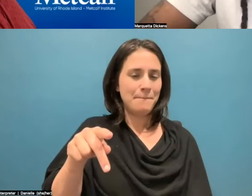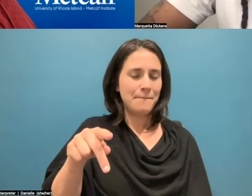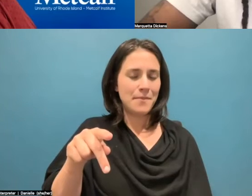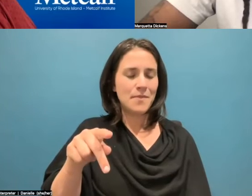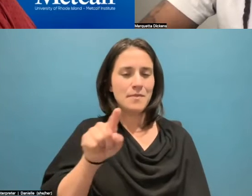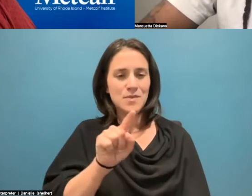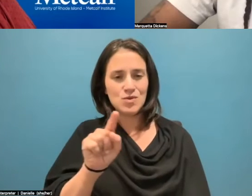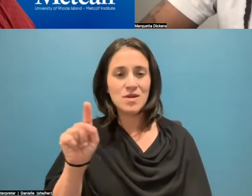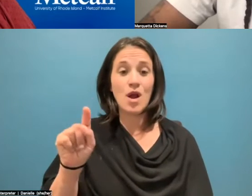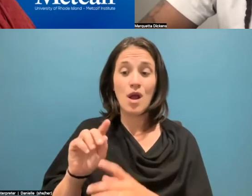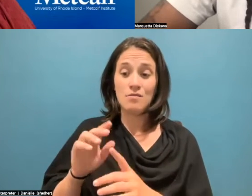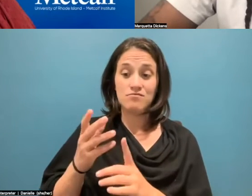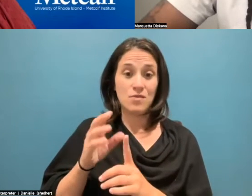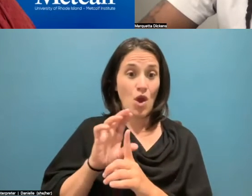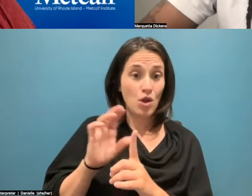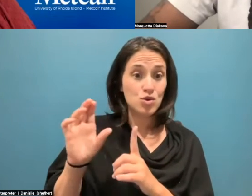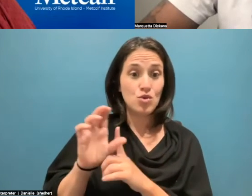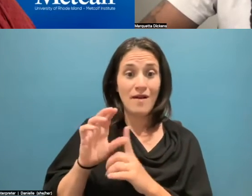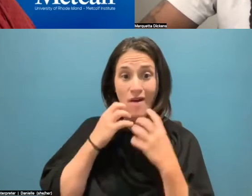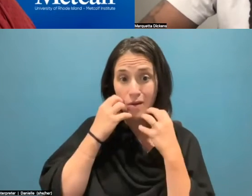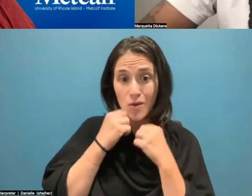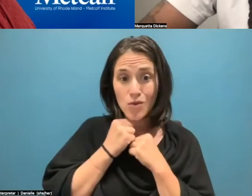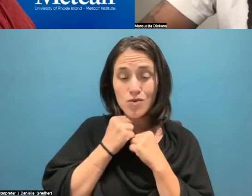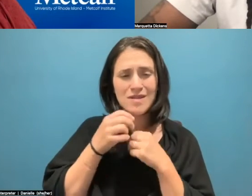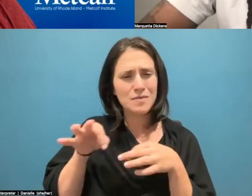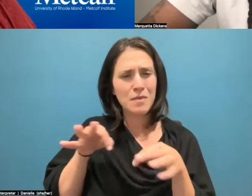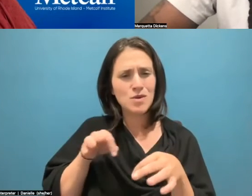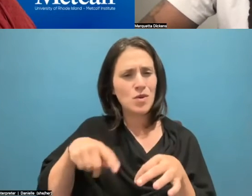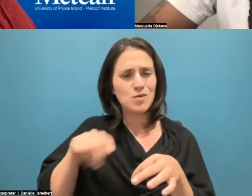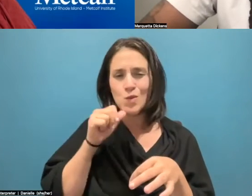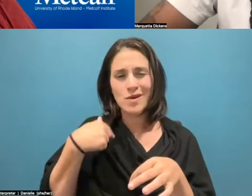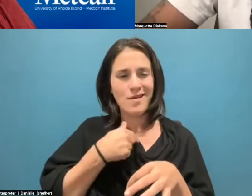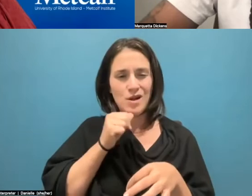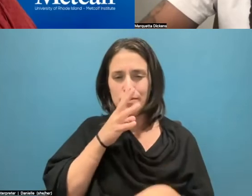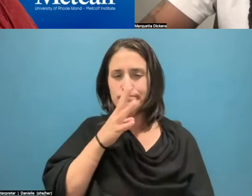values to explain to folks why we're not just leaving our community behind.